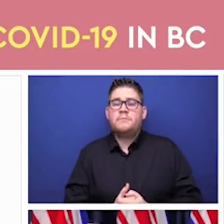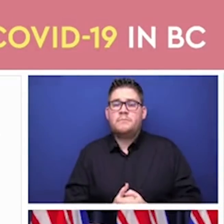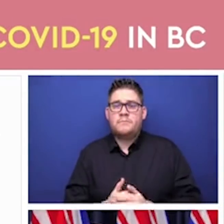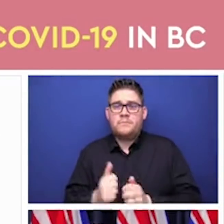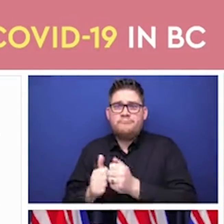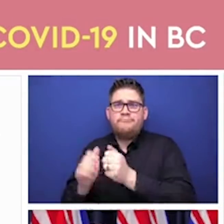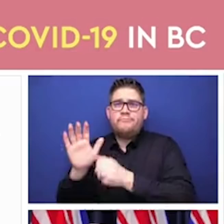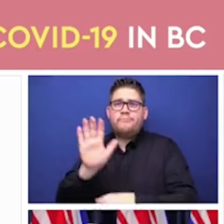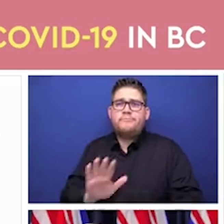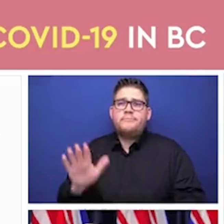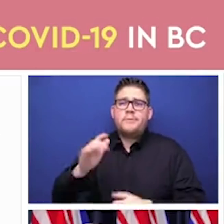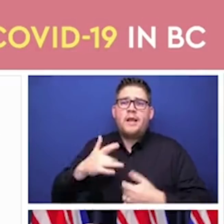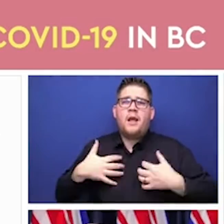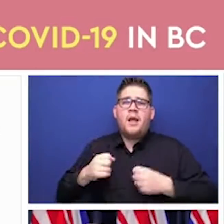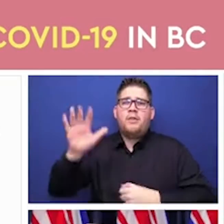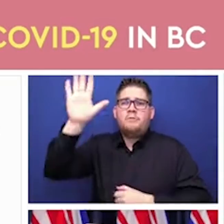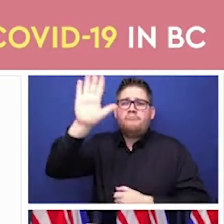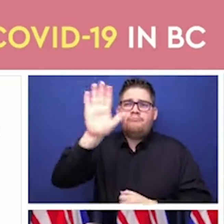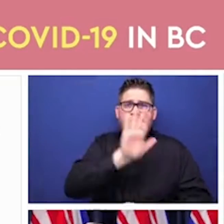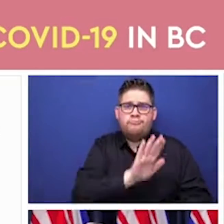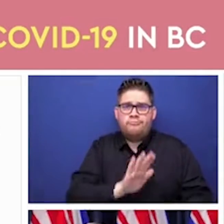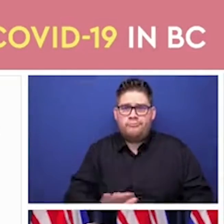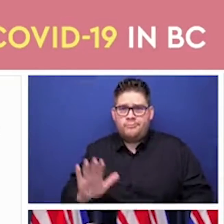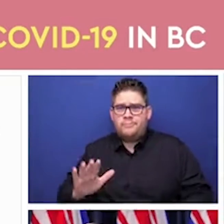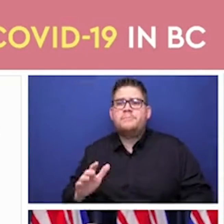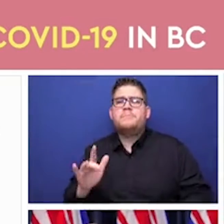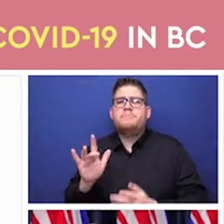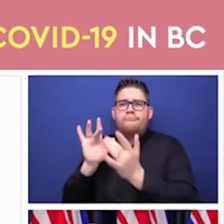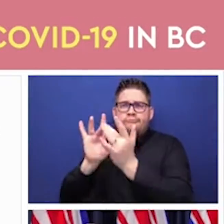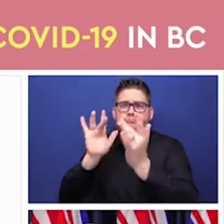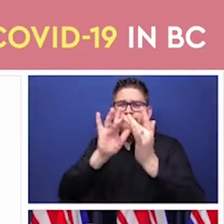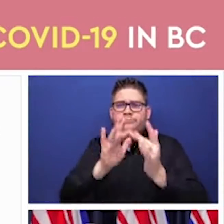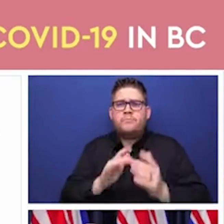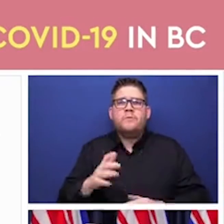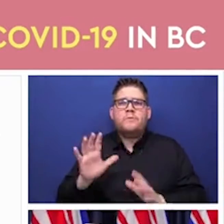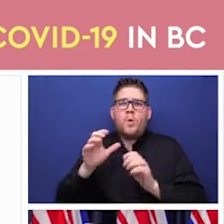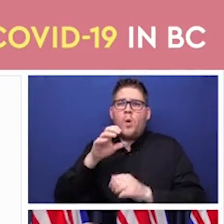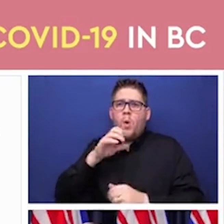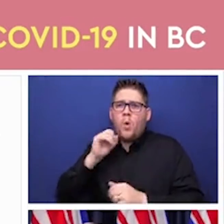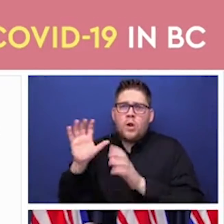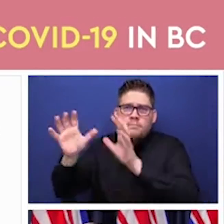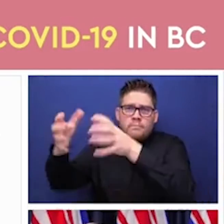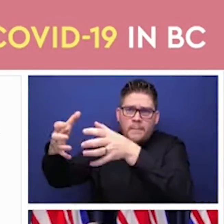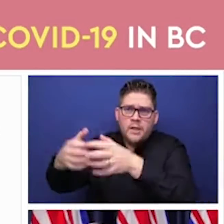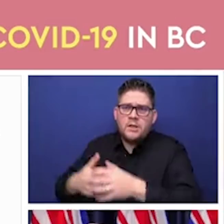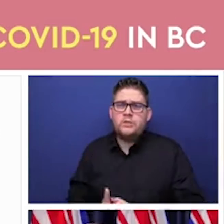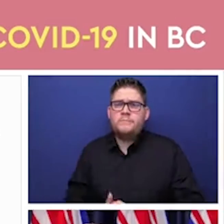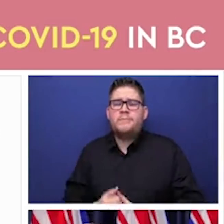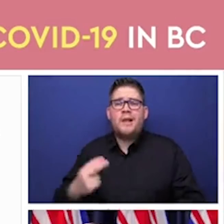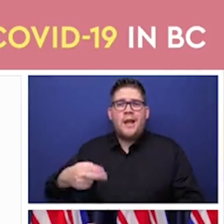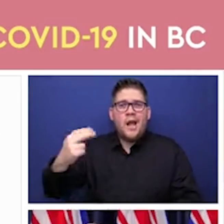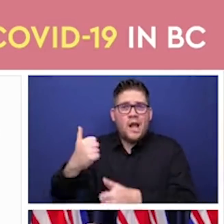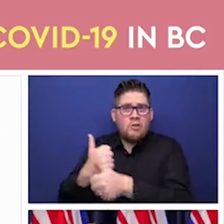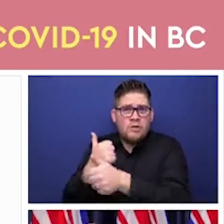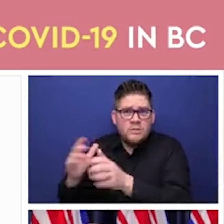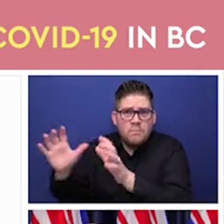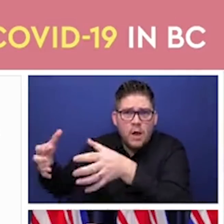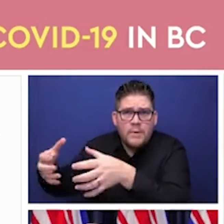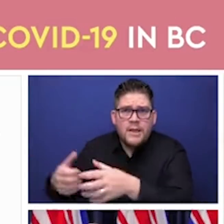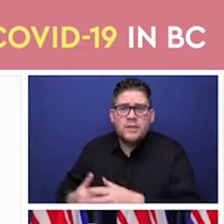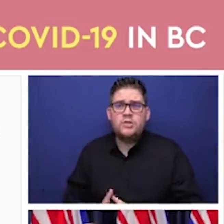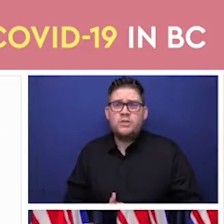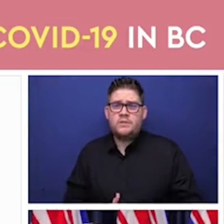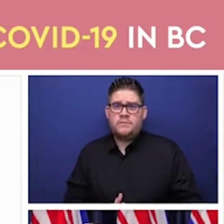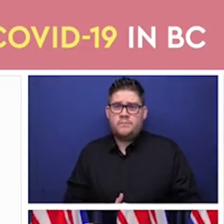15 on, our first age-based population population group will be coming into our vaccine clinics. Our seniors that we've all been